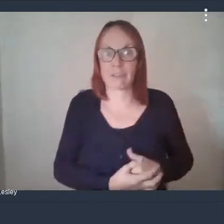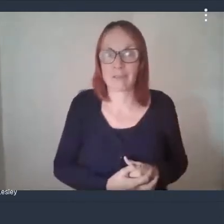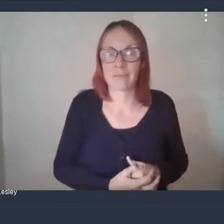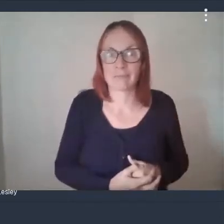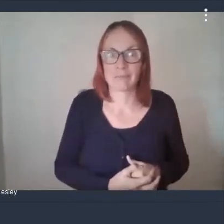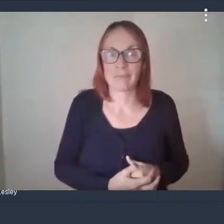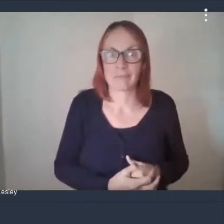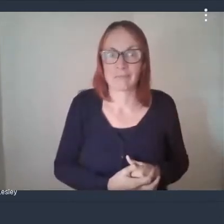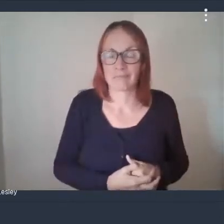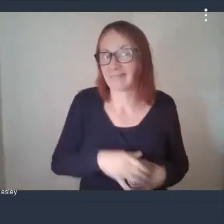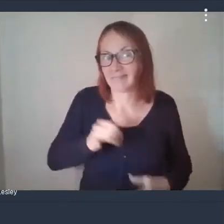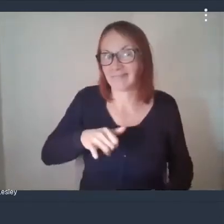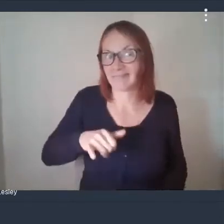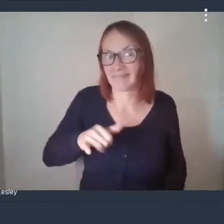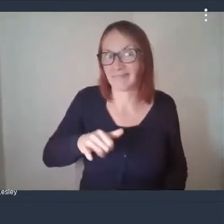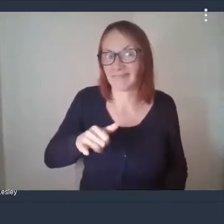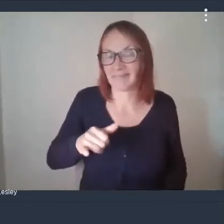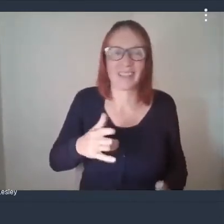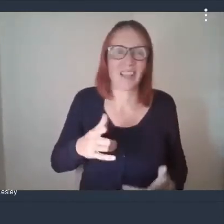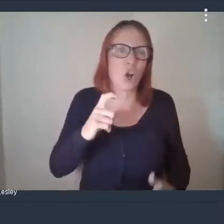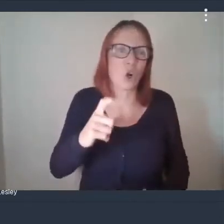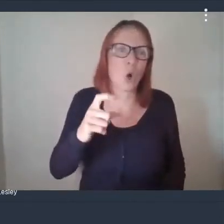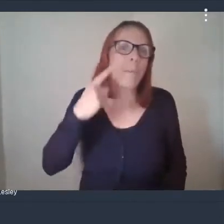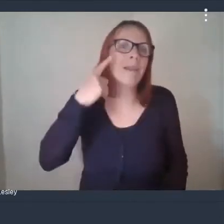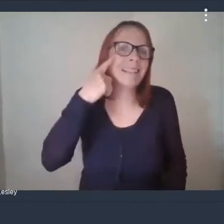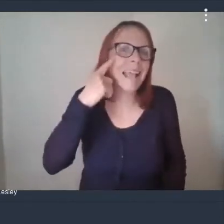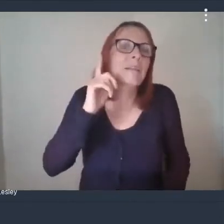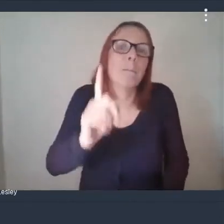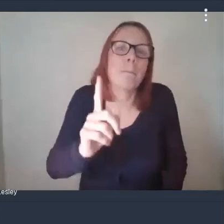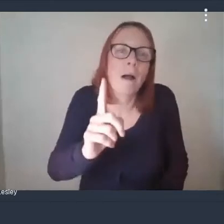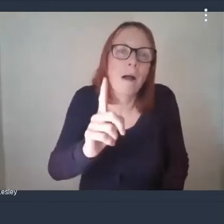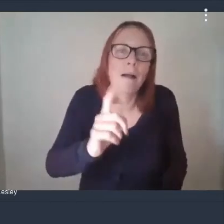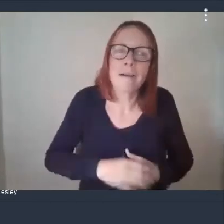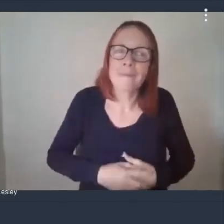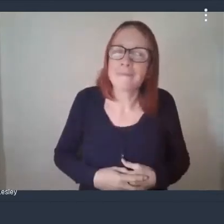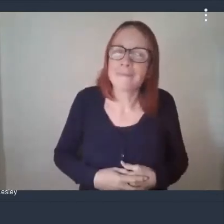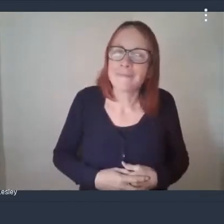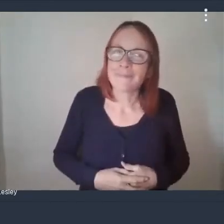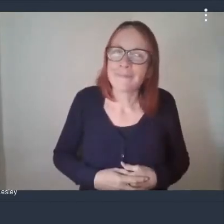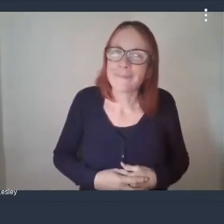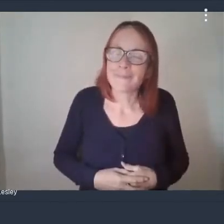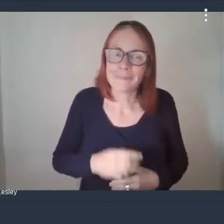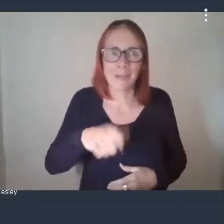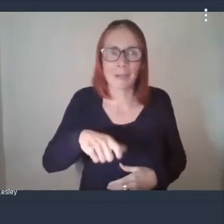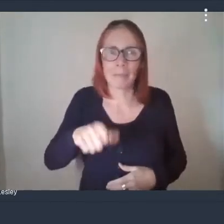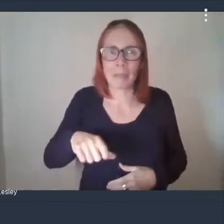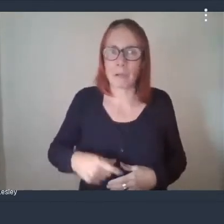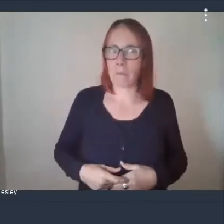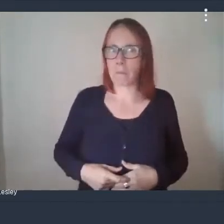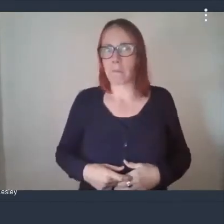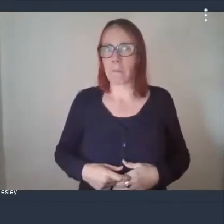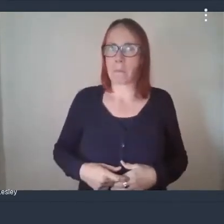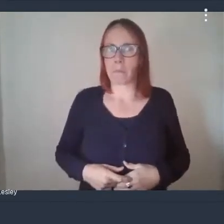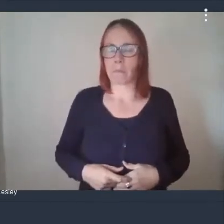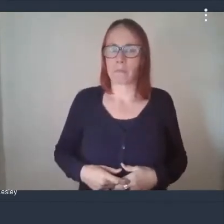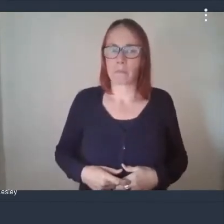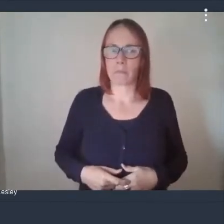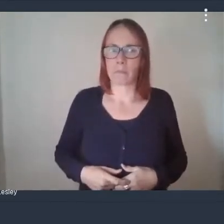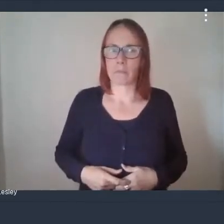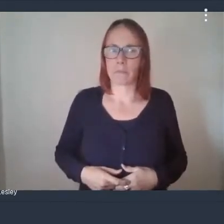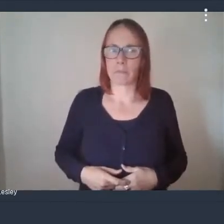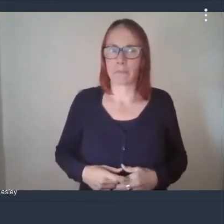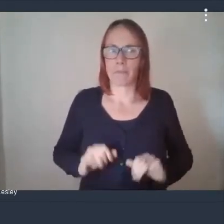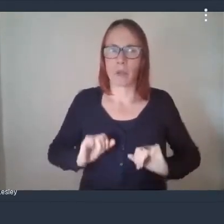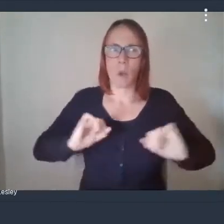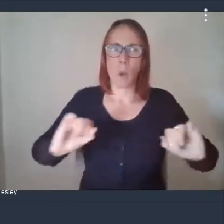yeah everybody says it's common sense but it's amazing how people react sometimes and their definition of common sense